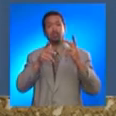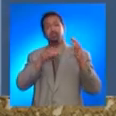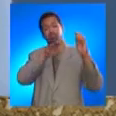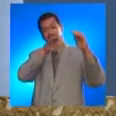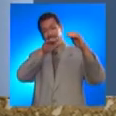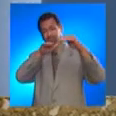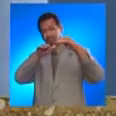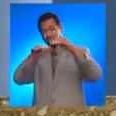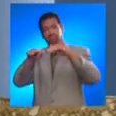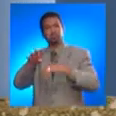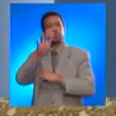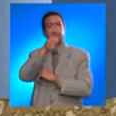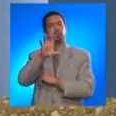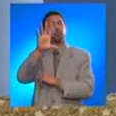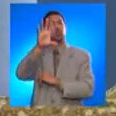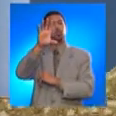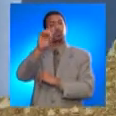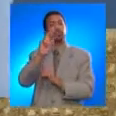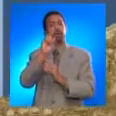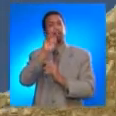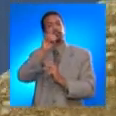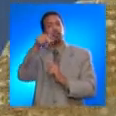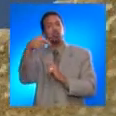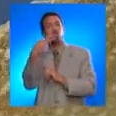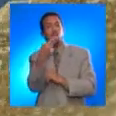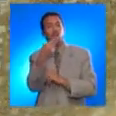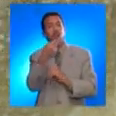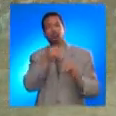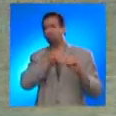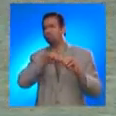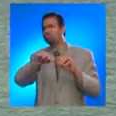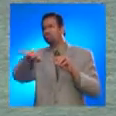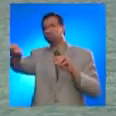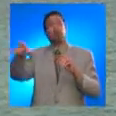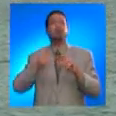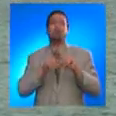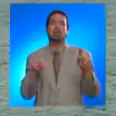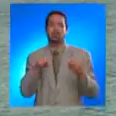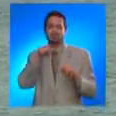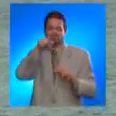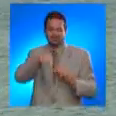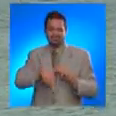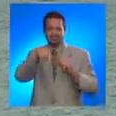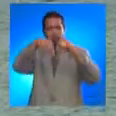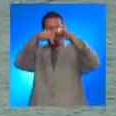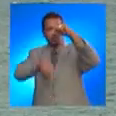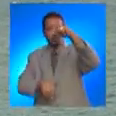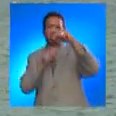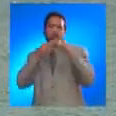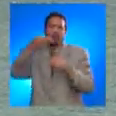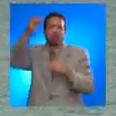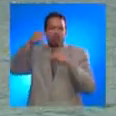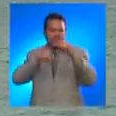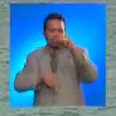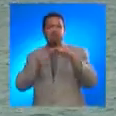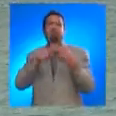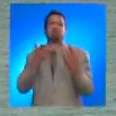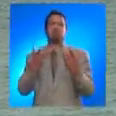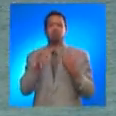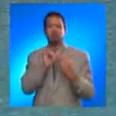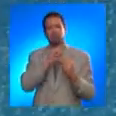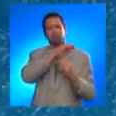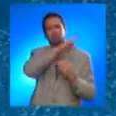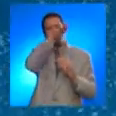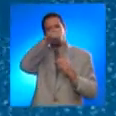150 miles per hour, the speed of a commercial jet plane. Since tsunami waves are small in deep waters and there could be